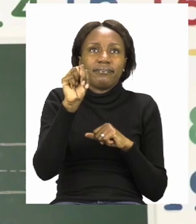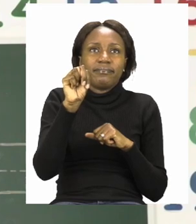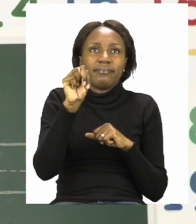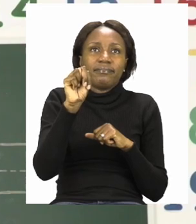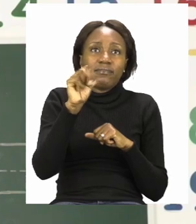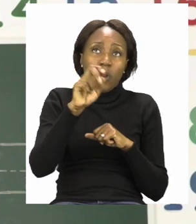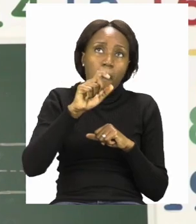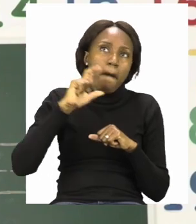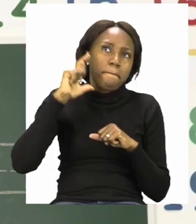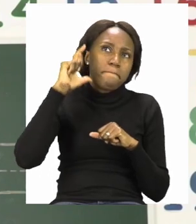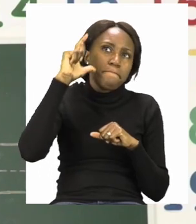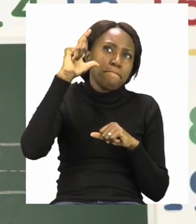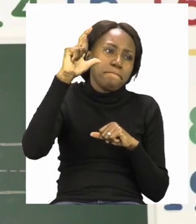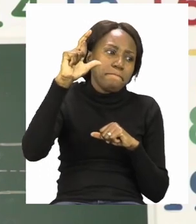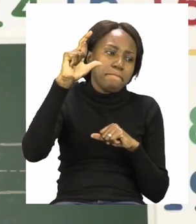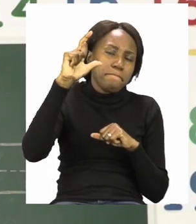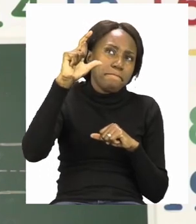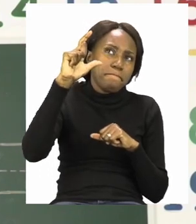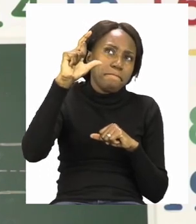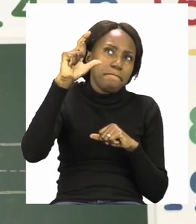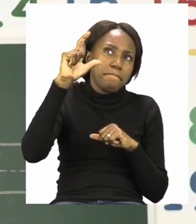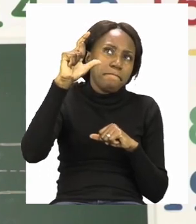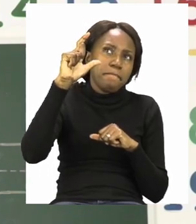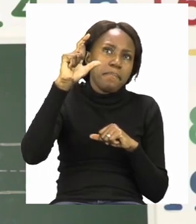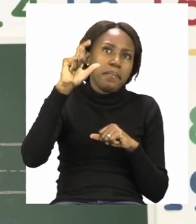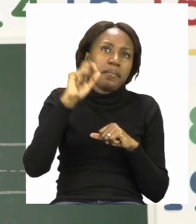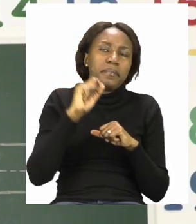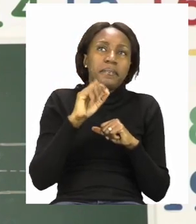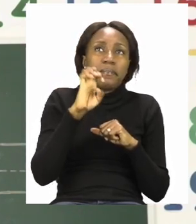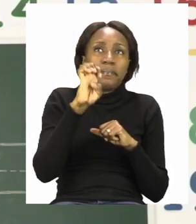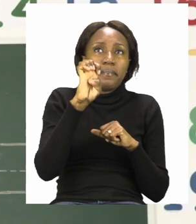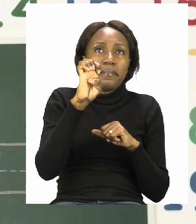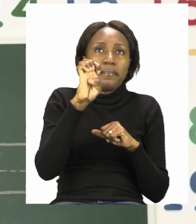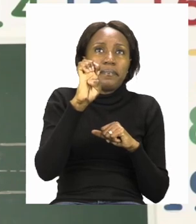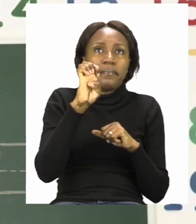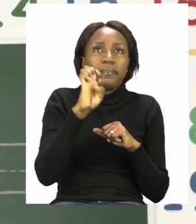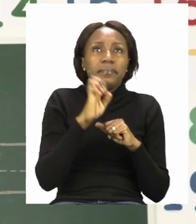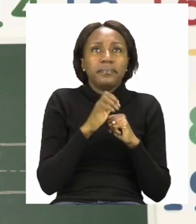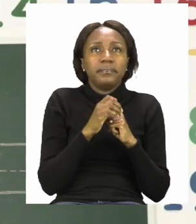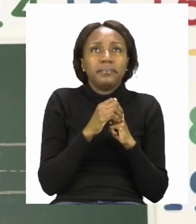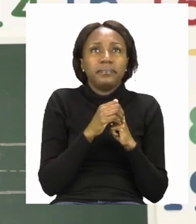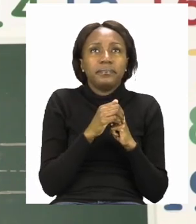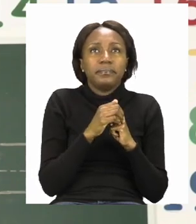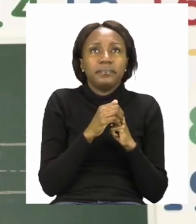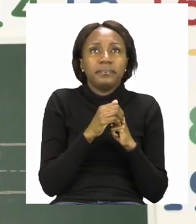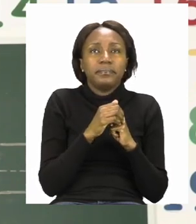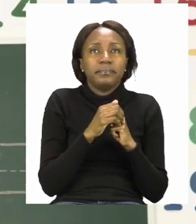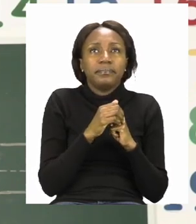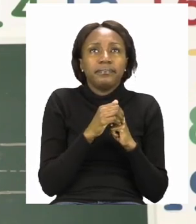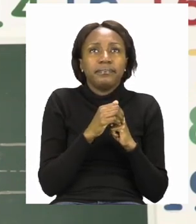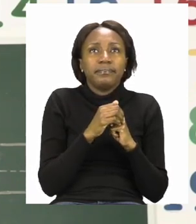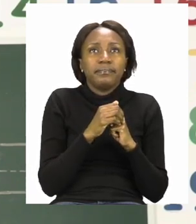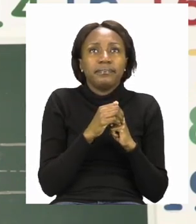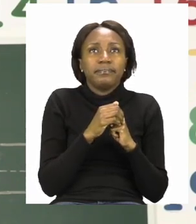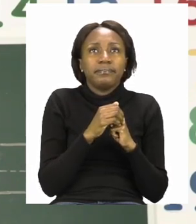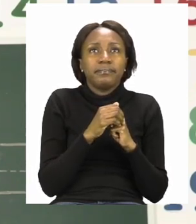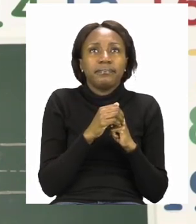E. So, that's where we will begin. We will have our capital letter E.